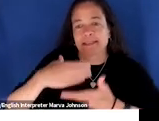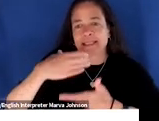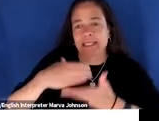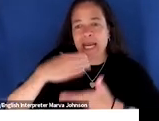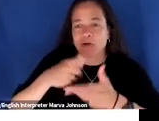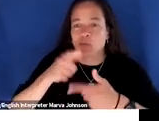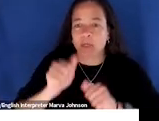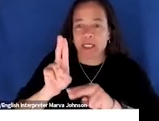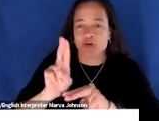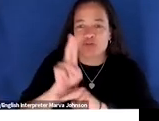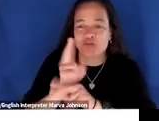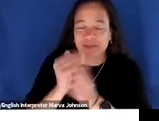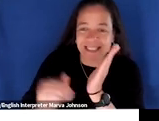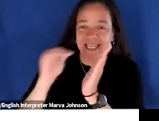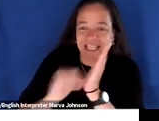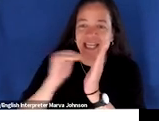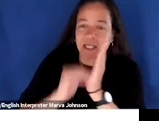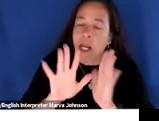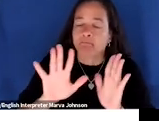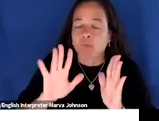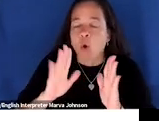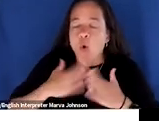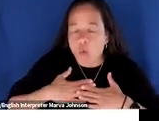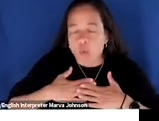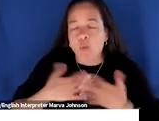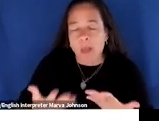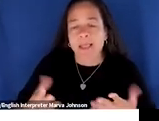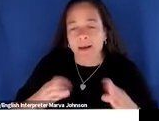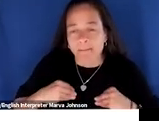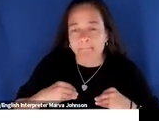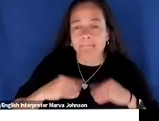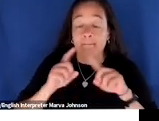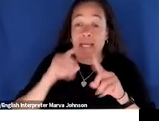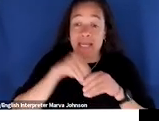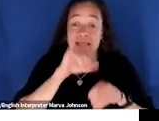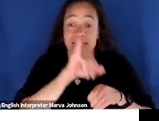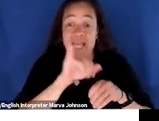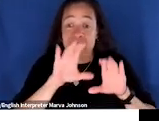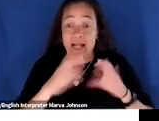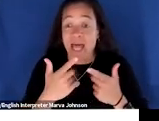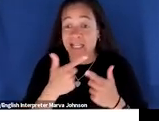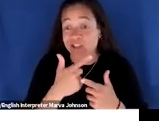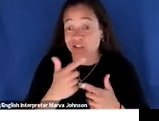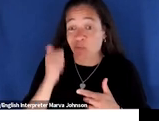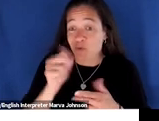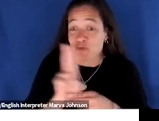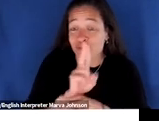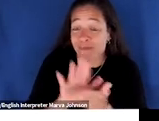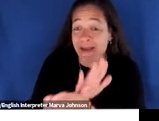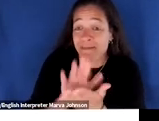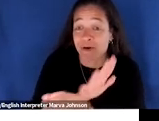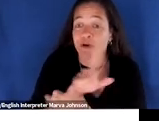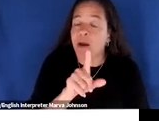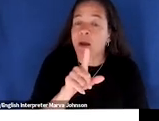okay she'll concede that one but she's also not going to use any paper in that course and you know while she's not against